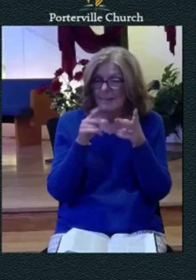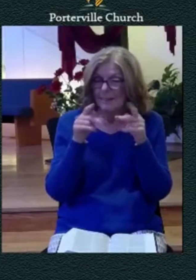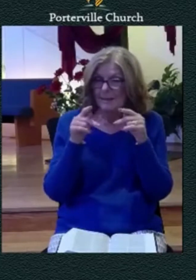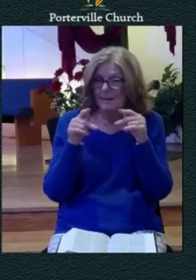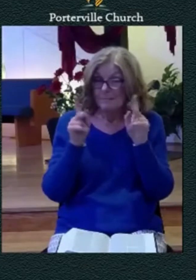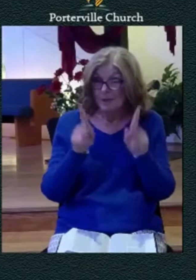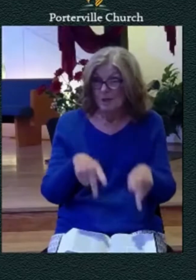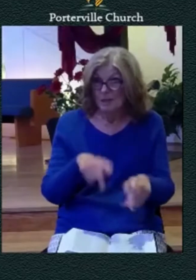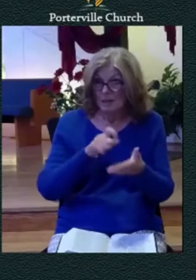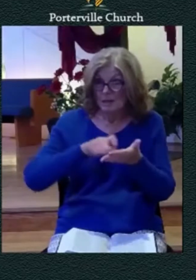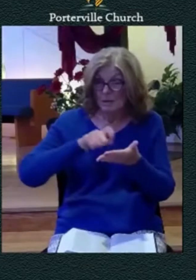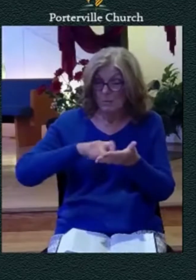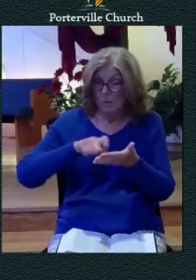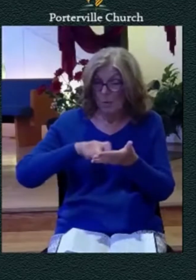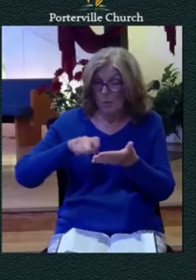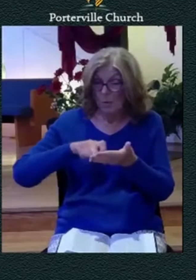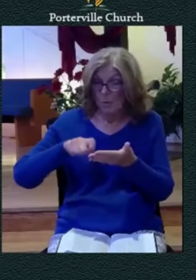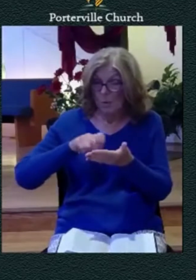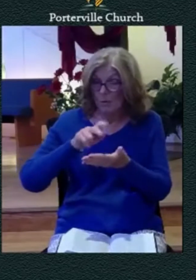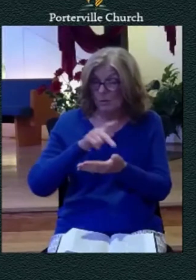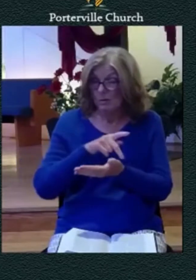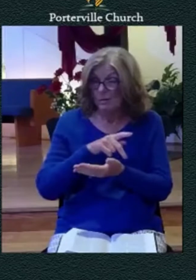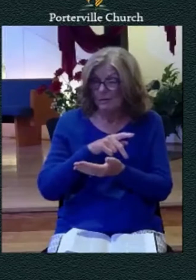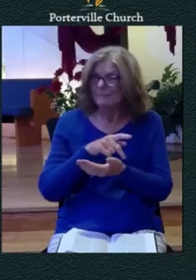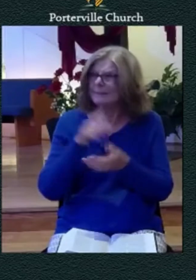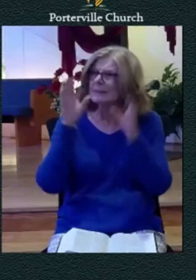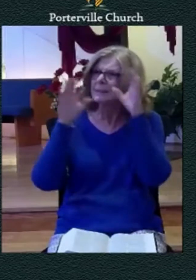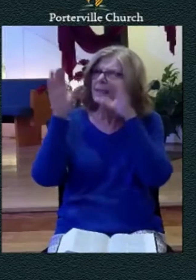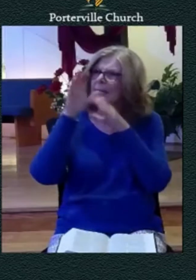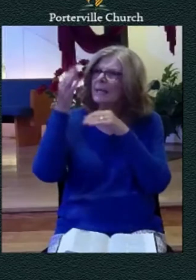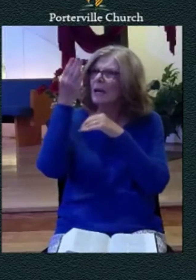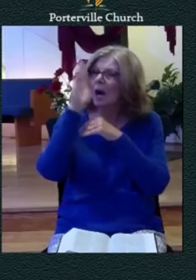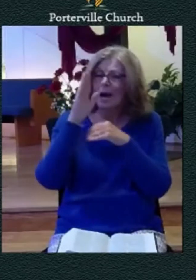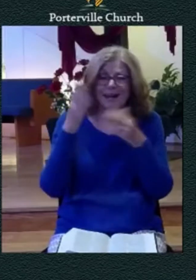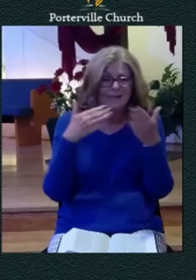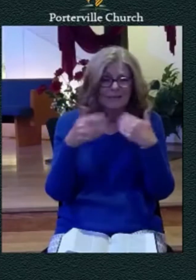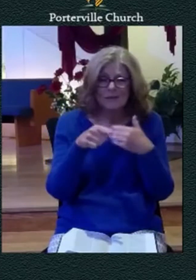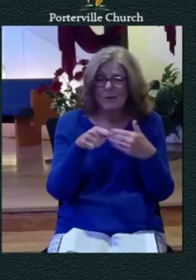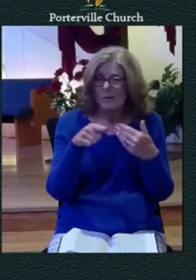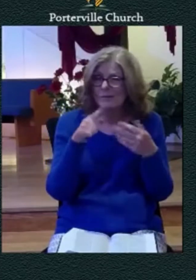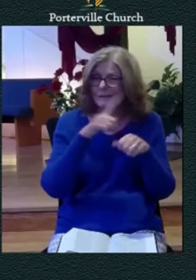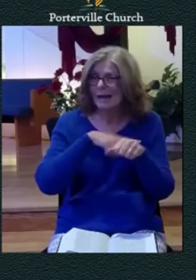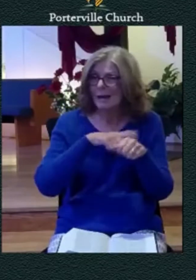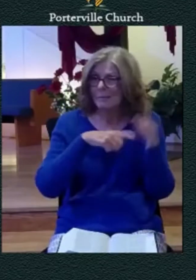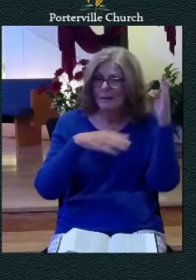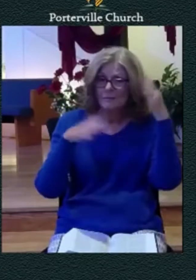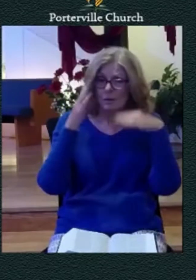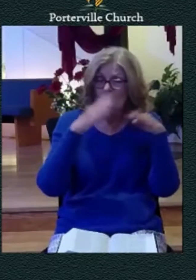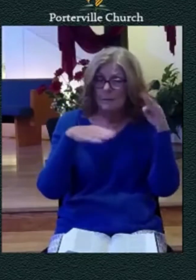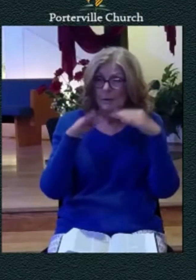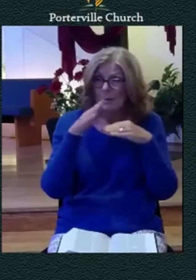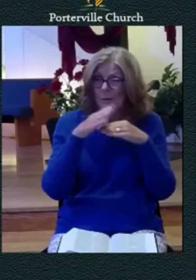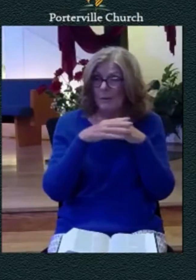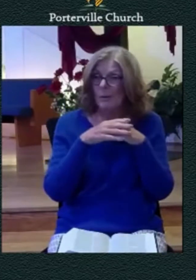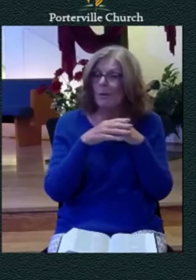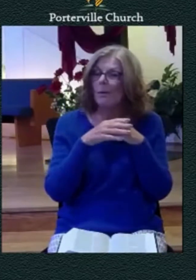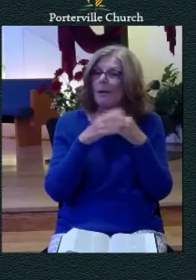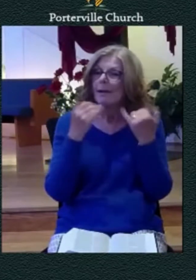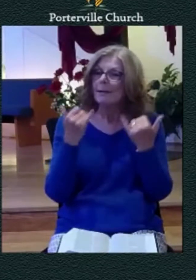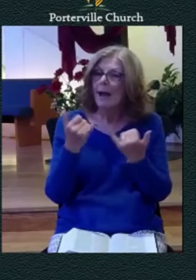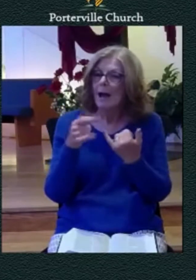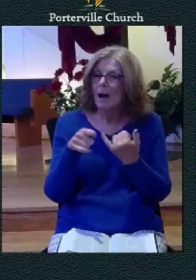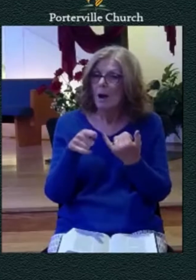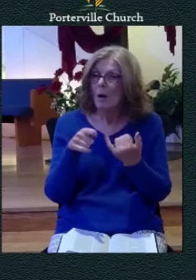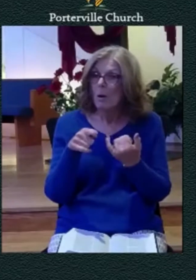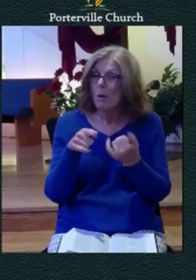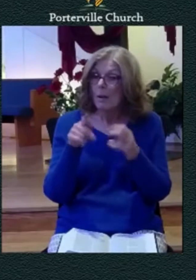to seek god in his trouble the place that he is moving is this place of repose and we